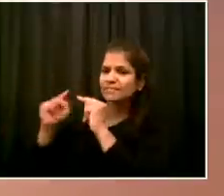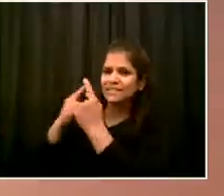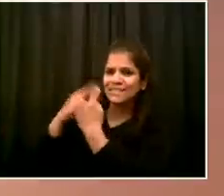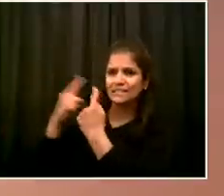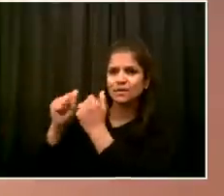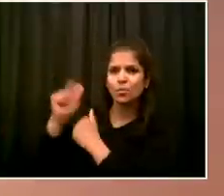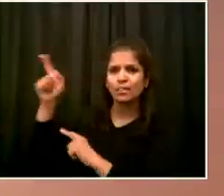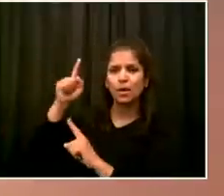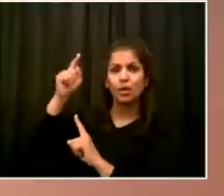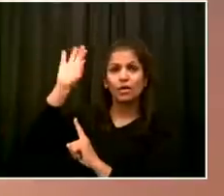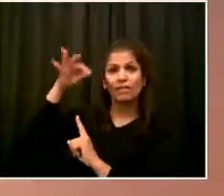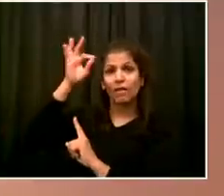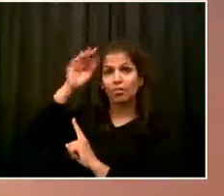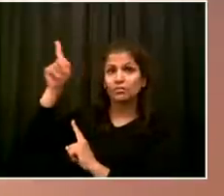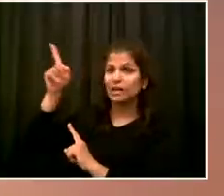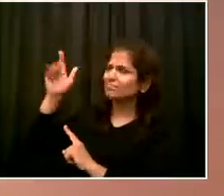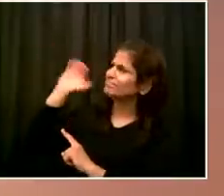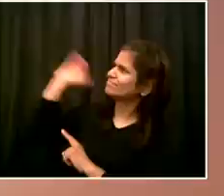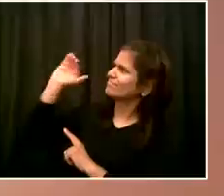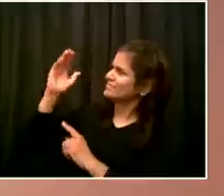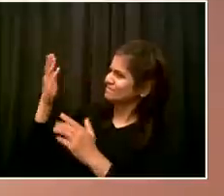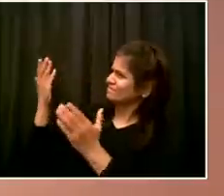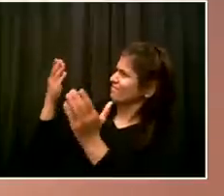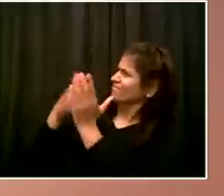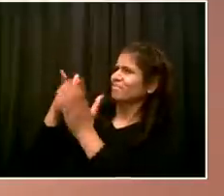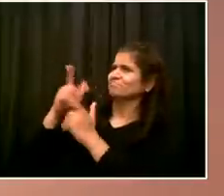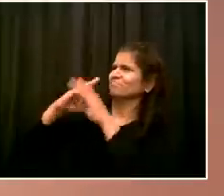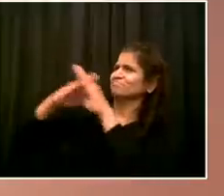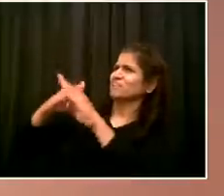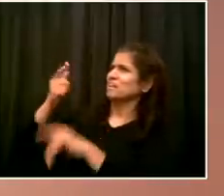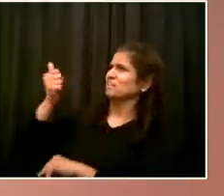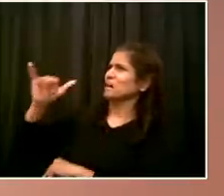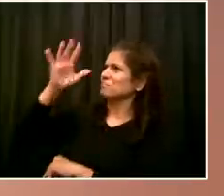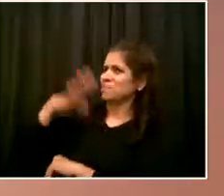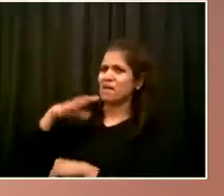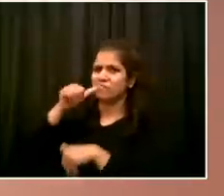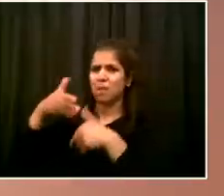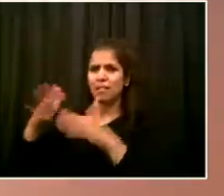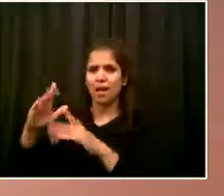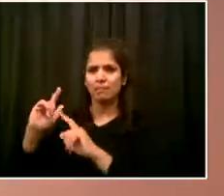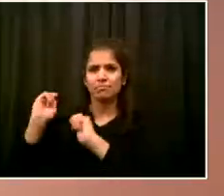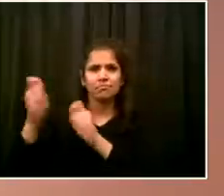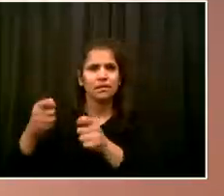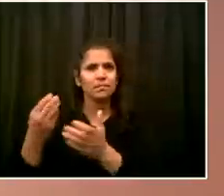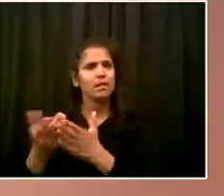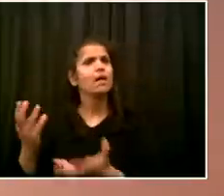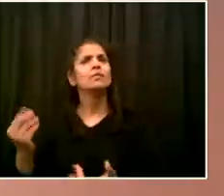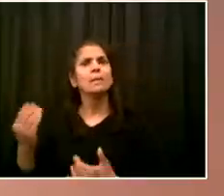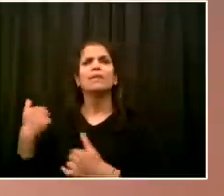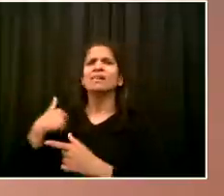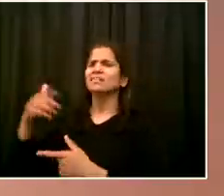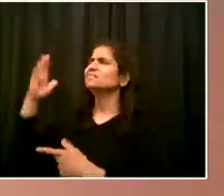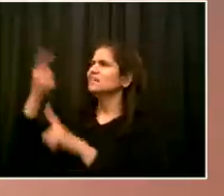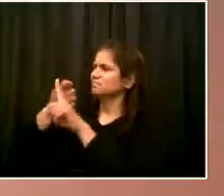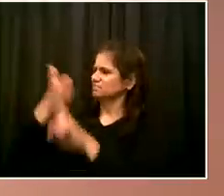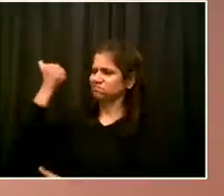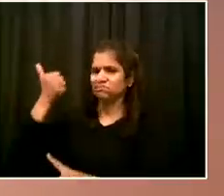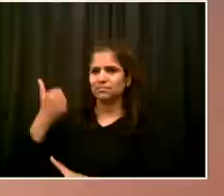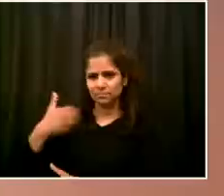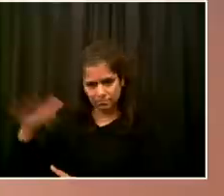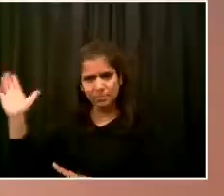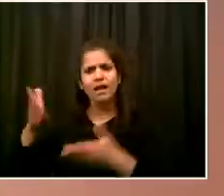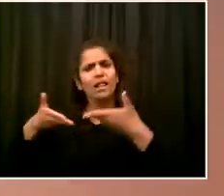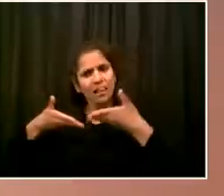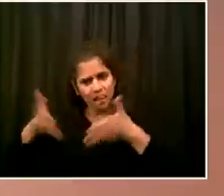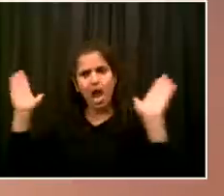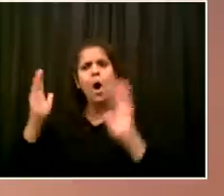action by the federal government to change permanently. On the second issue, I don't know if I have anything in particular